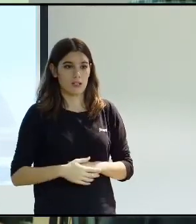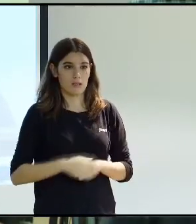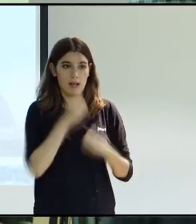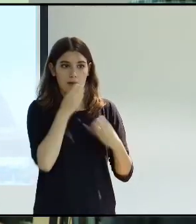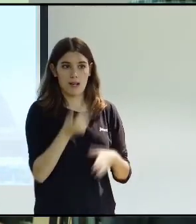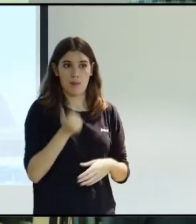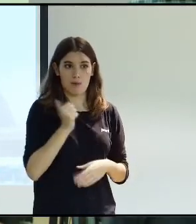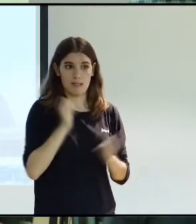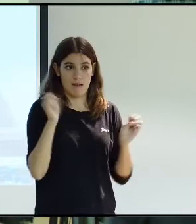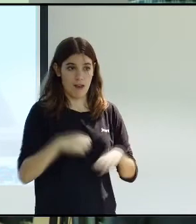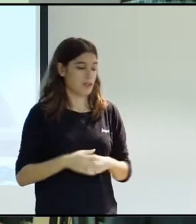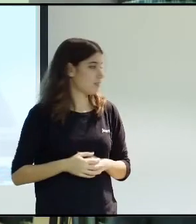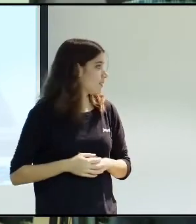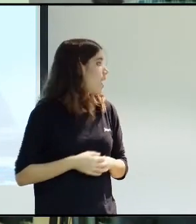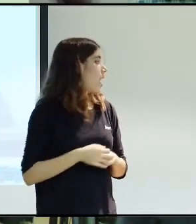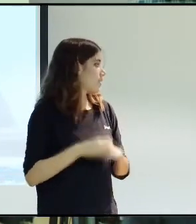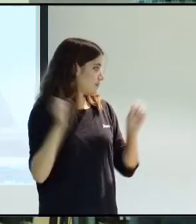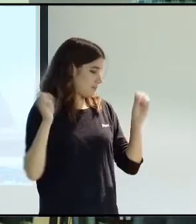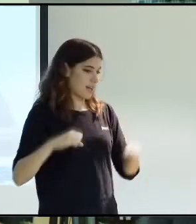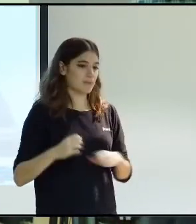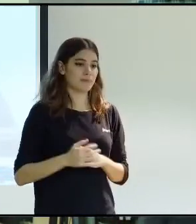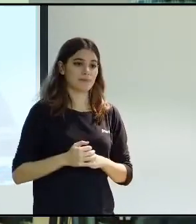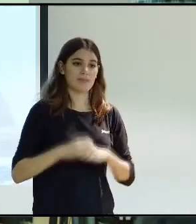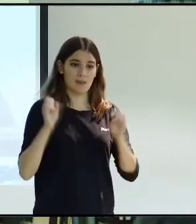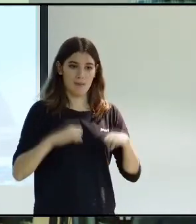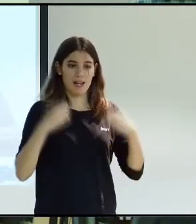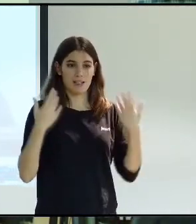Okay, this has been very, very, very, very, very